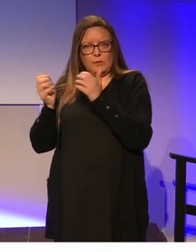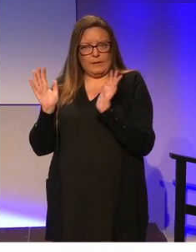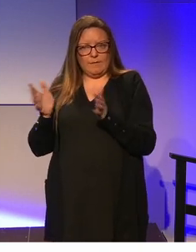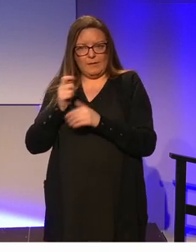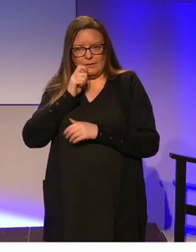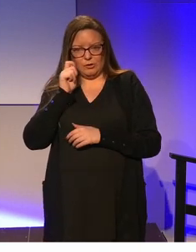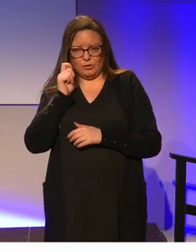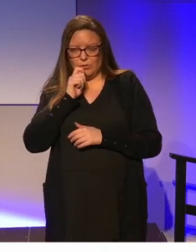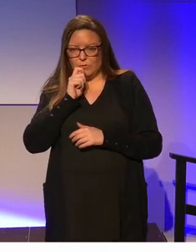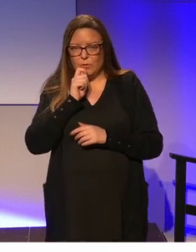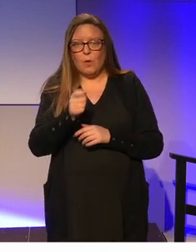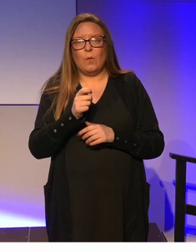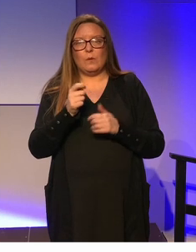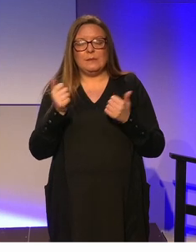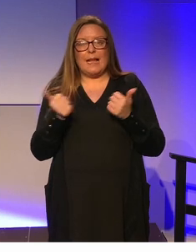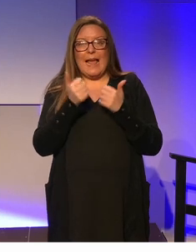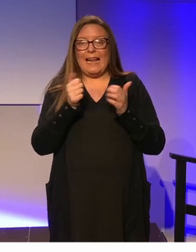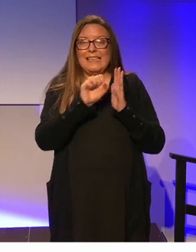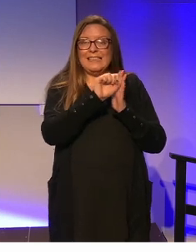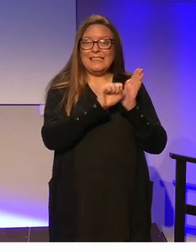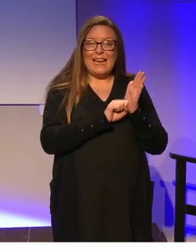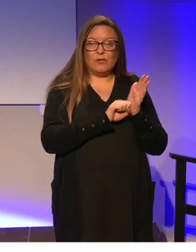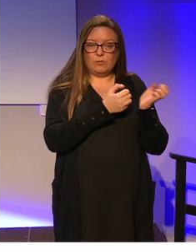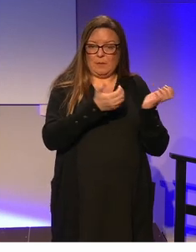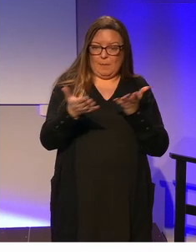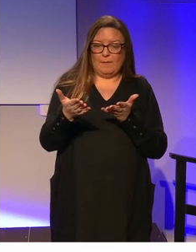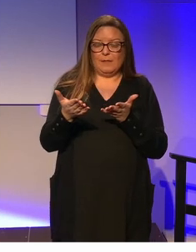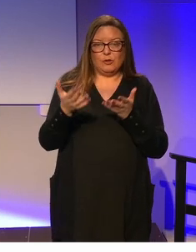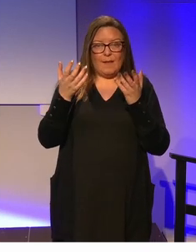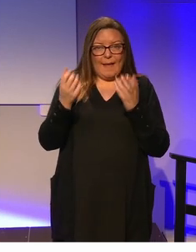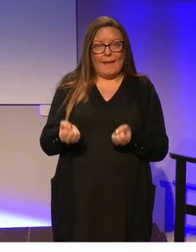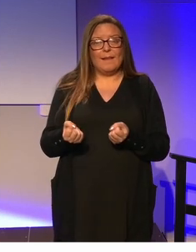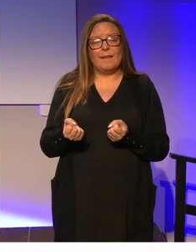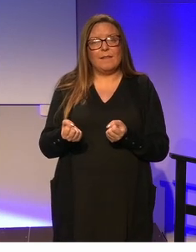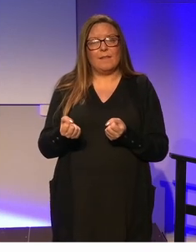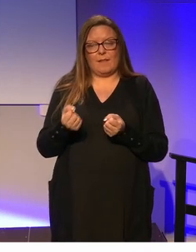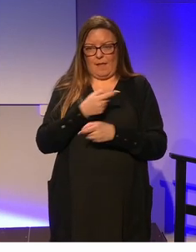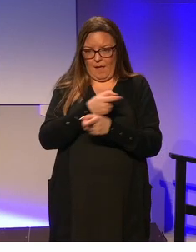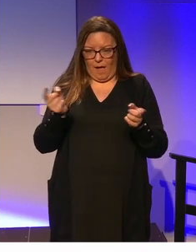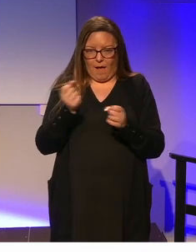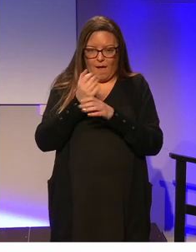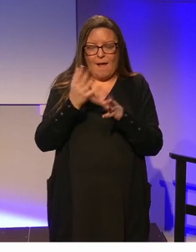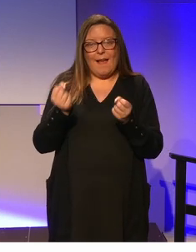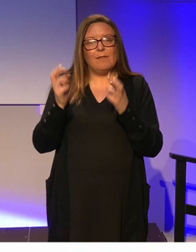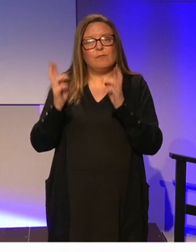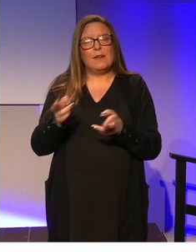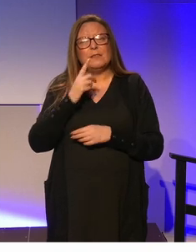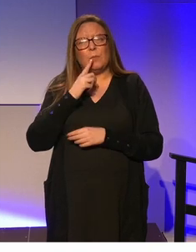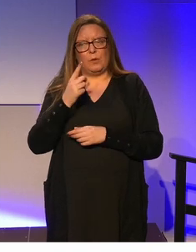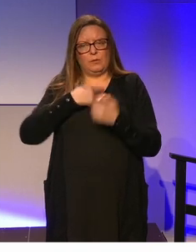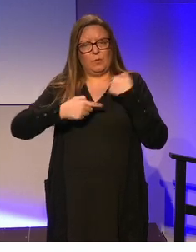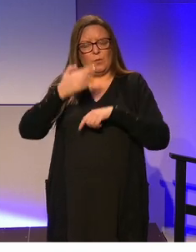but also in relation to any statutory provisions there may be. So as we all know we're living in this rapidly